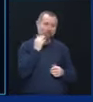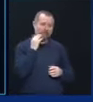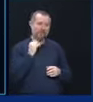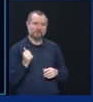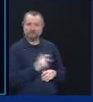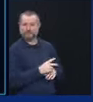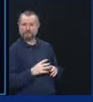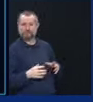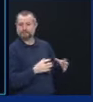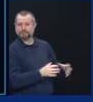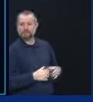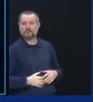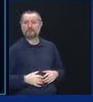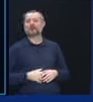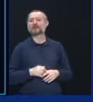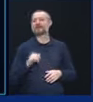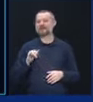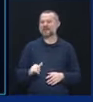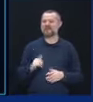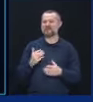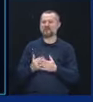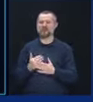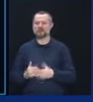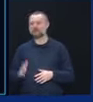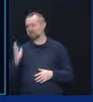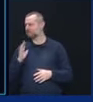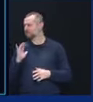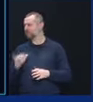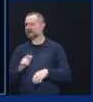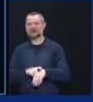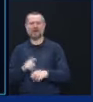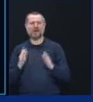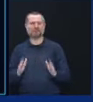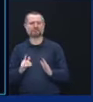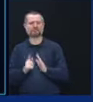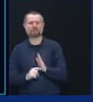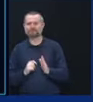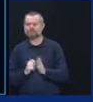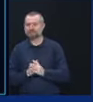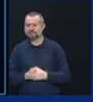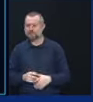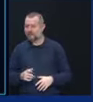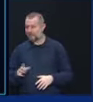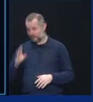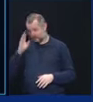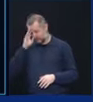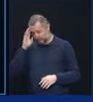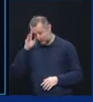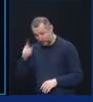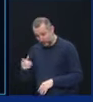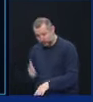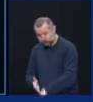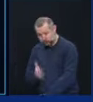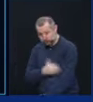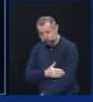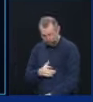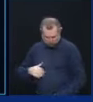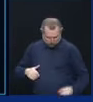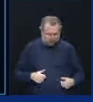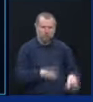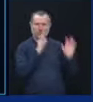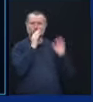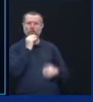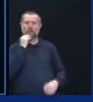Those are the facts of the situation. Go home when you're better. So how do you do that,